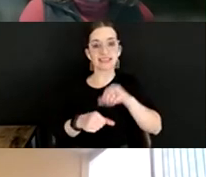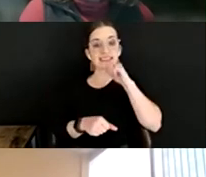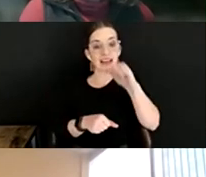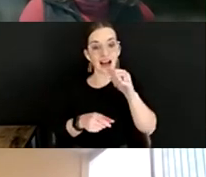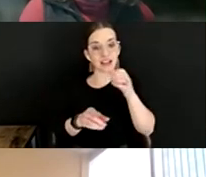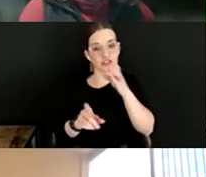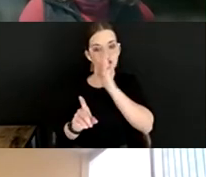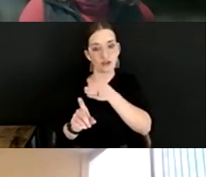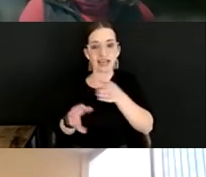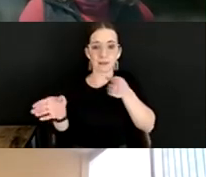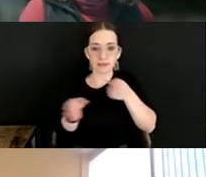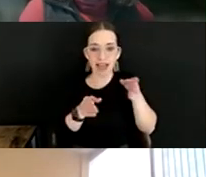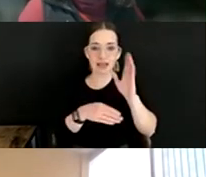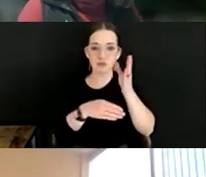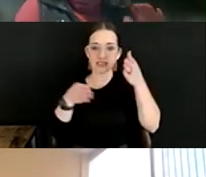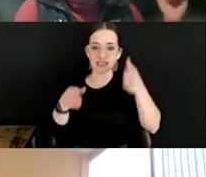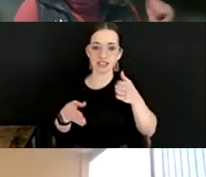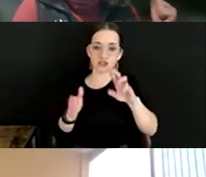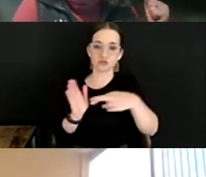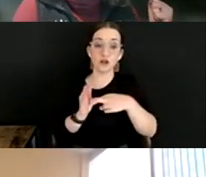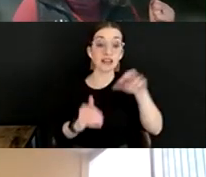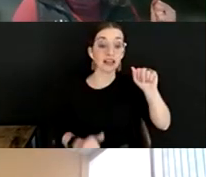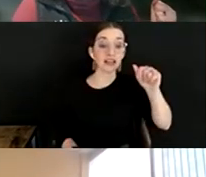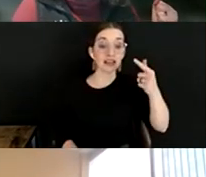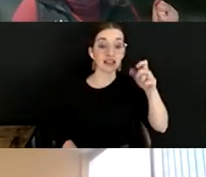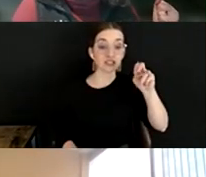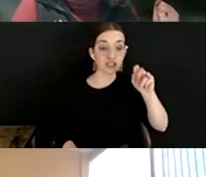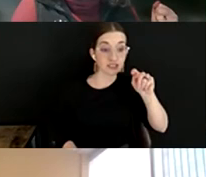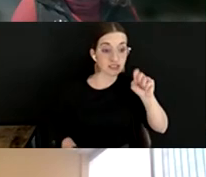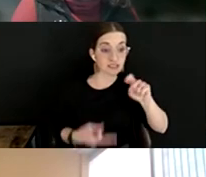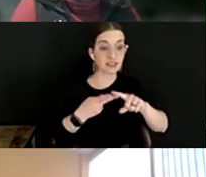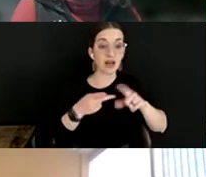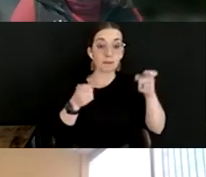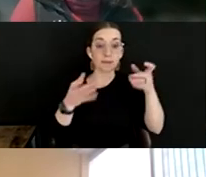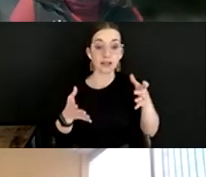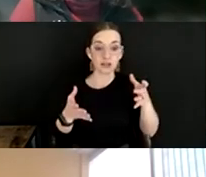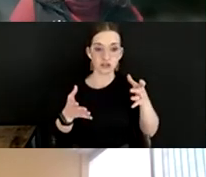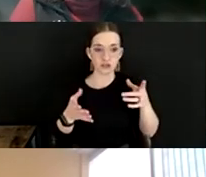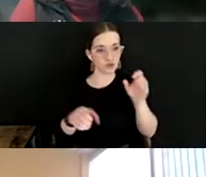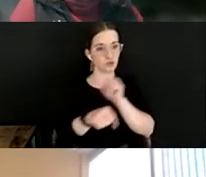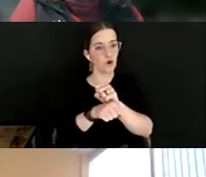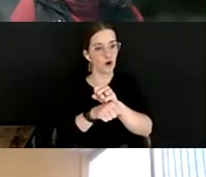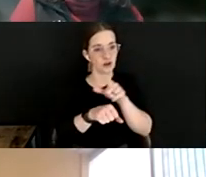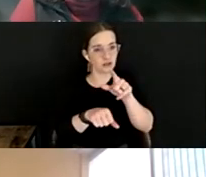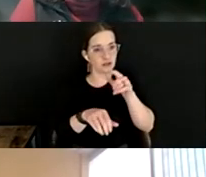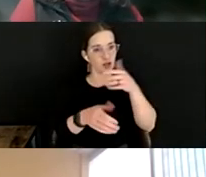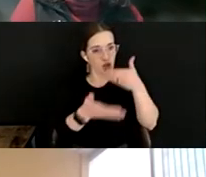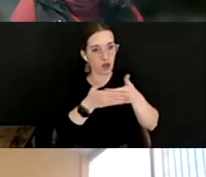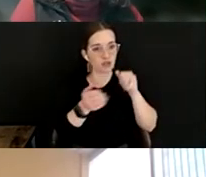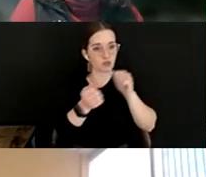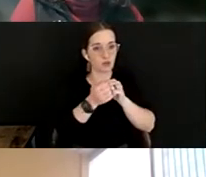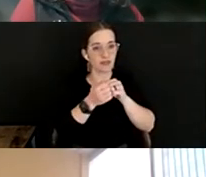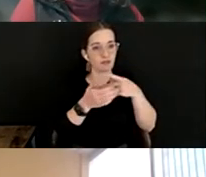managers, folks who perhaps work shoulder to shoulder with programmers, can you chime in in the chat about